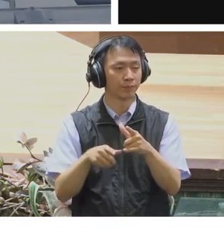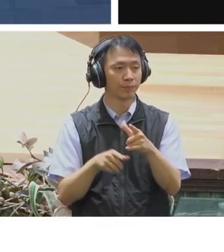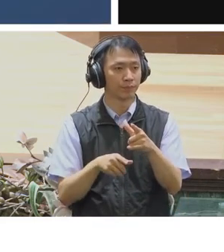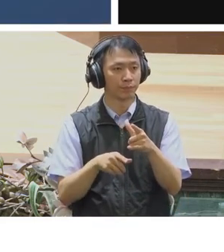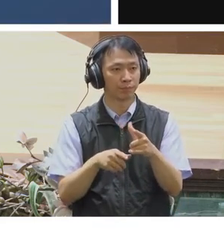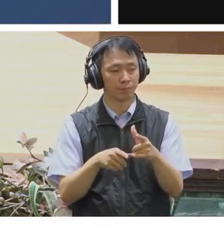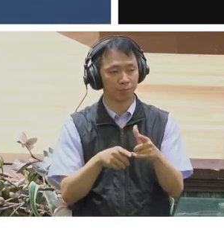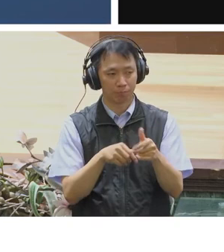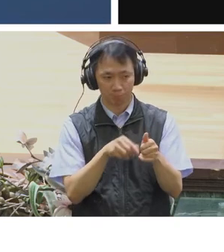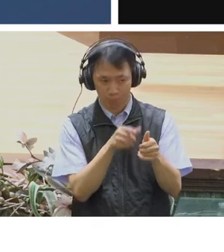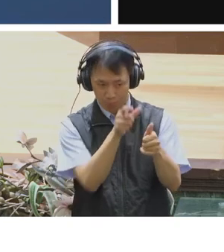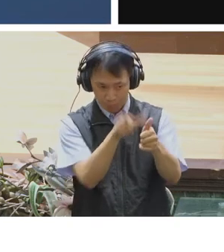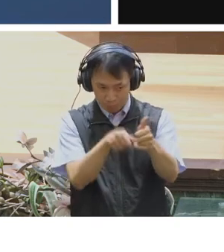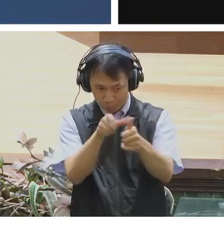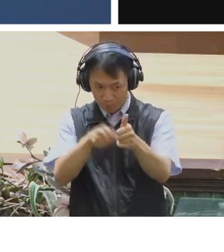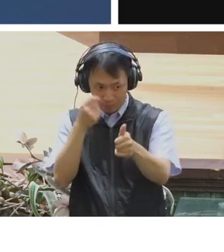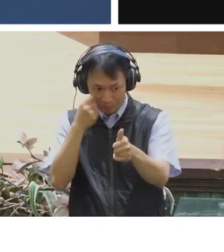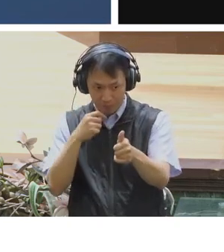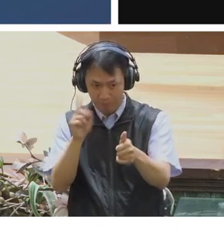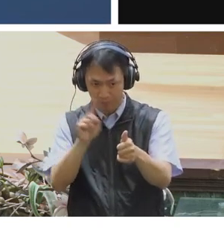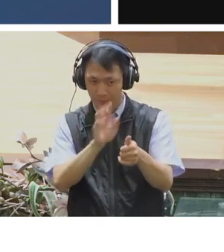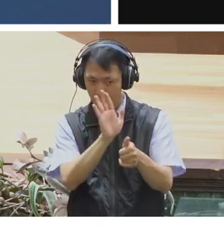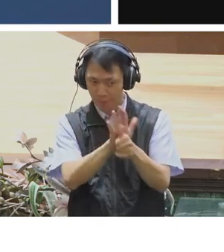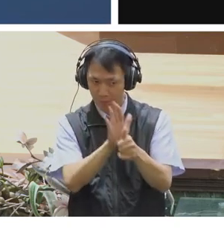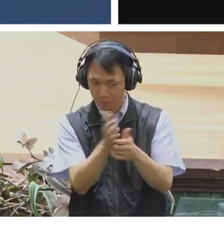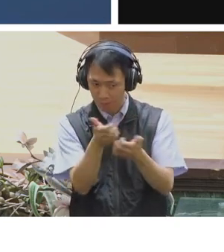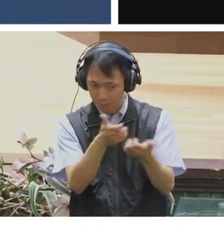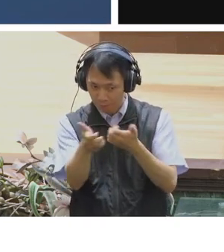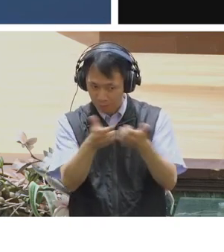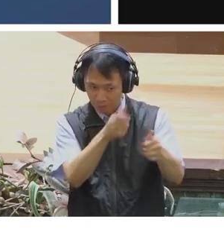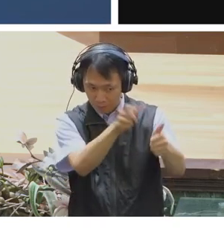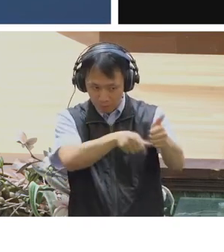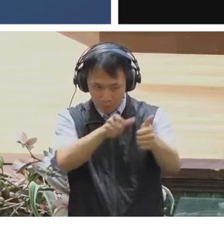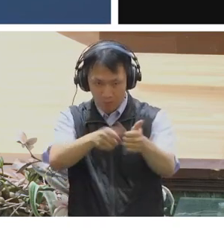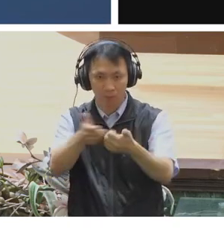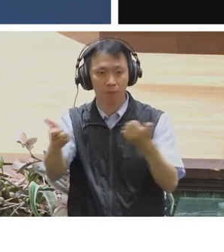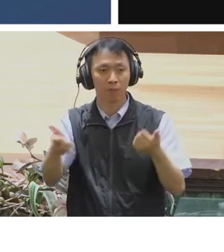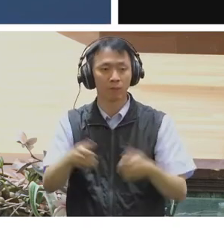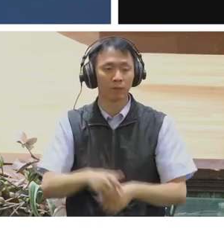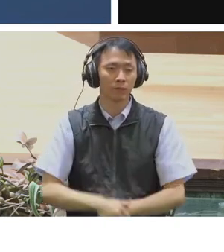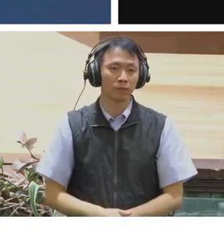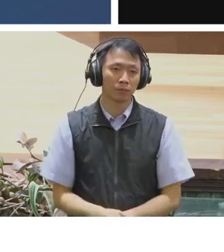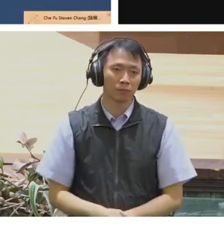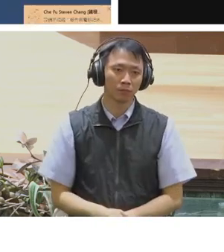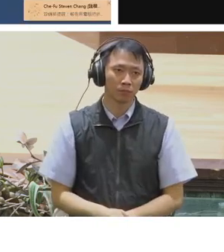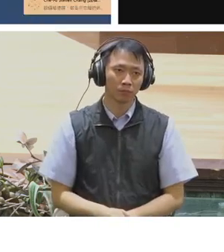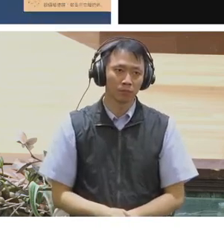categorize attitudes. So can you talk a little bit more about it?